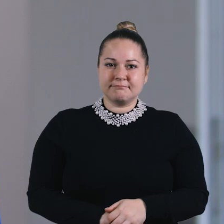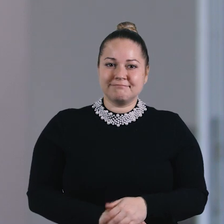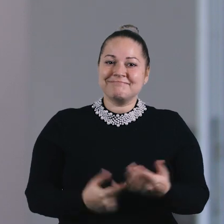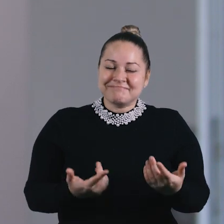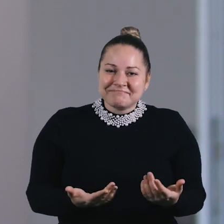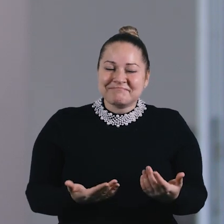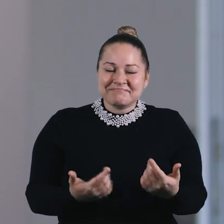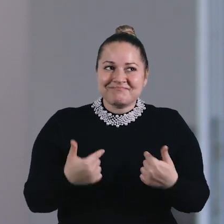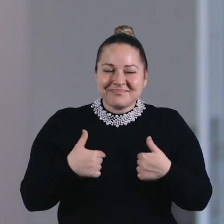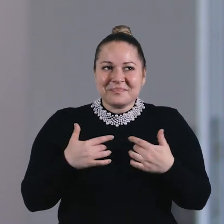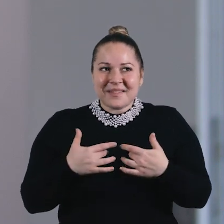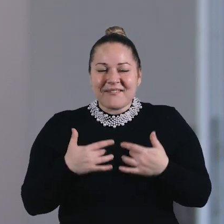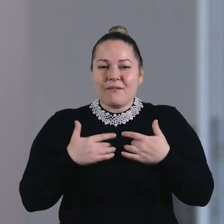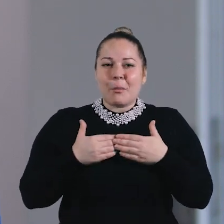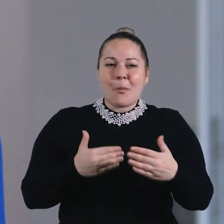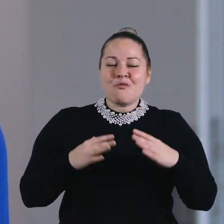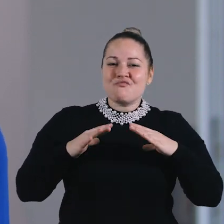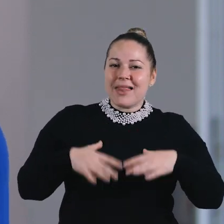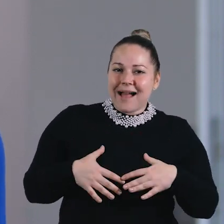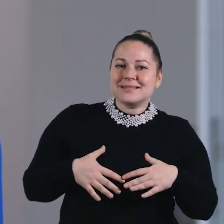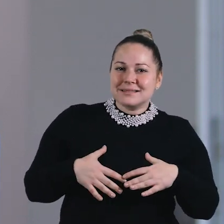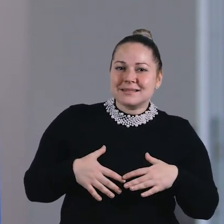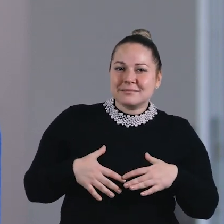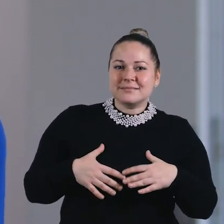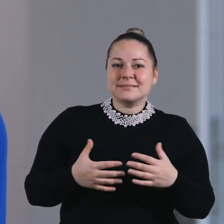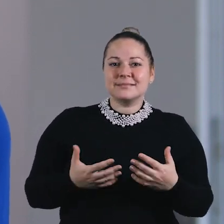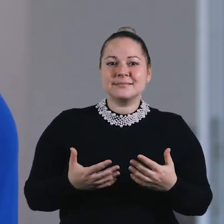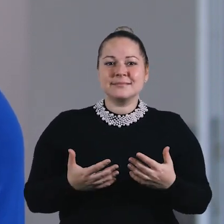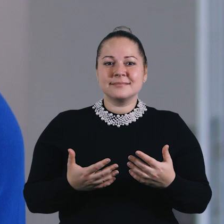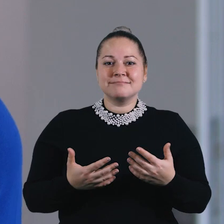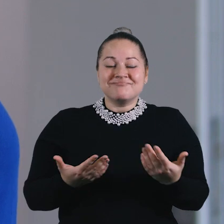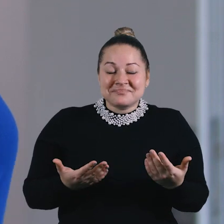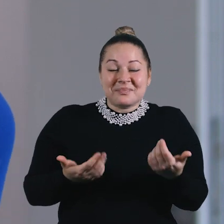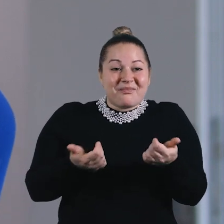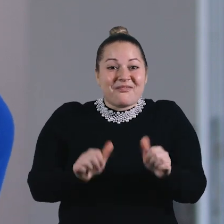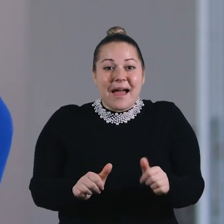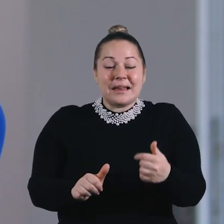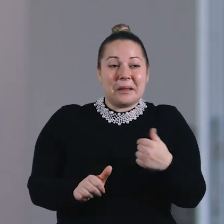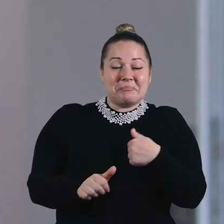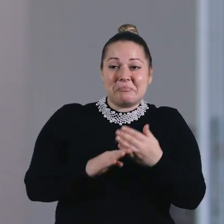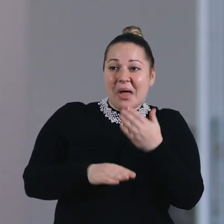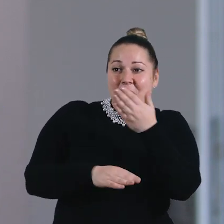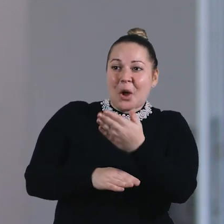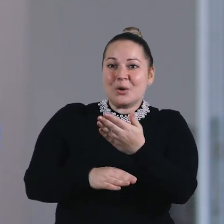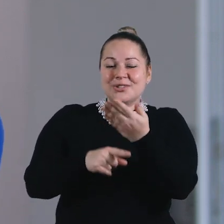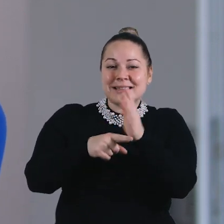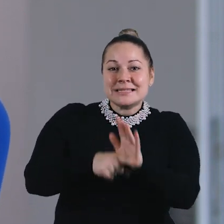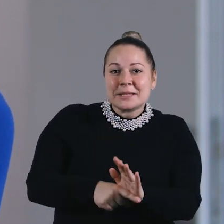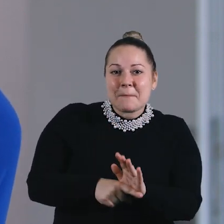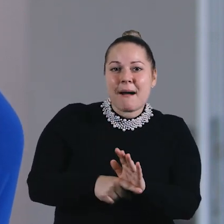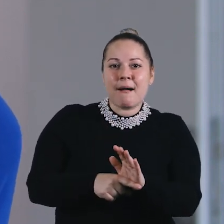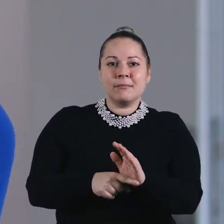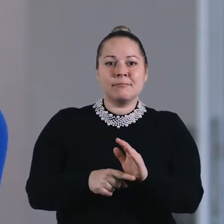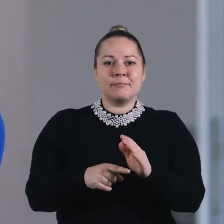That makes me relaxed and yes, if you like, I can go to the